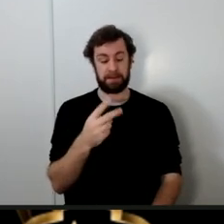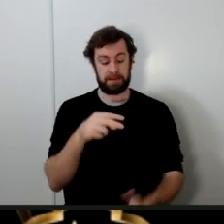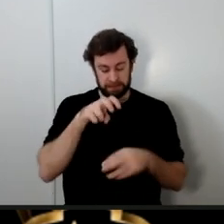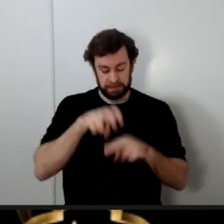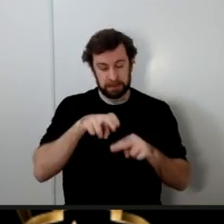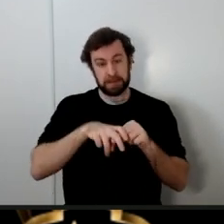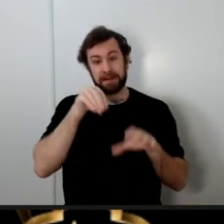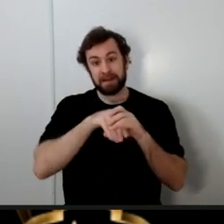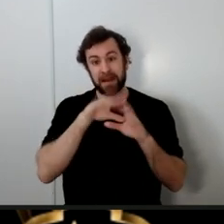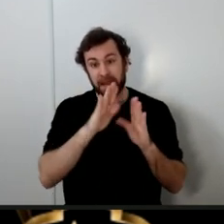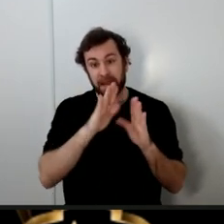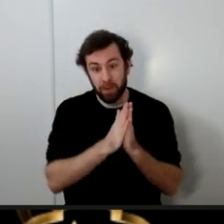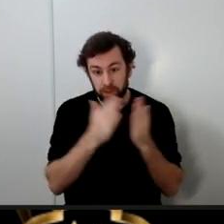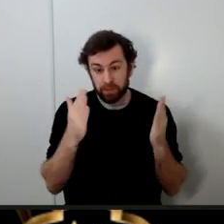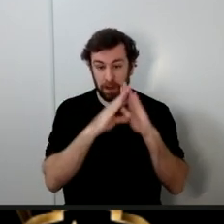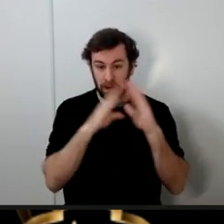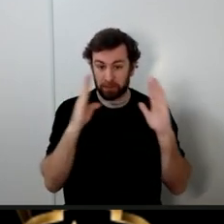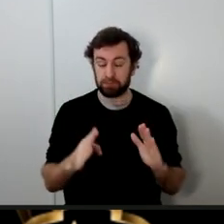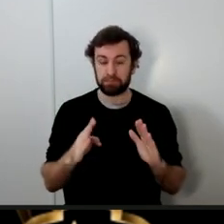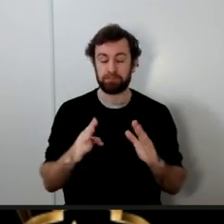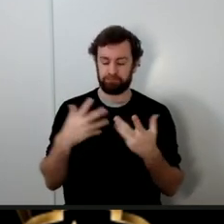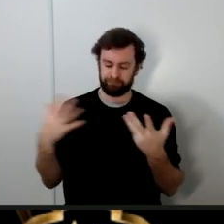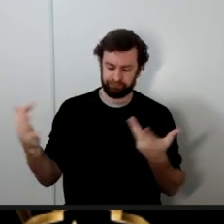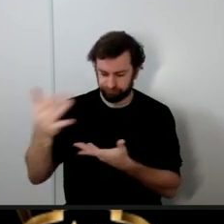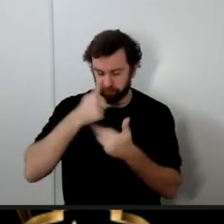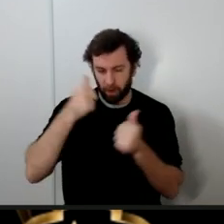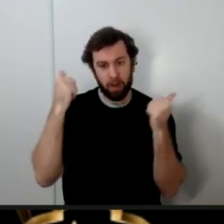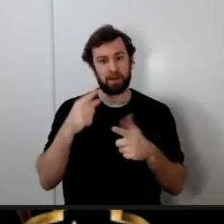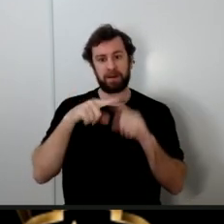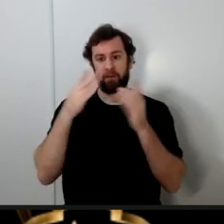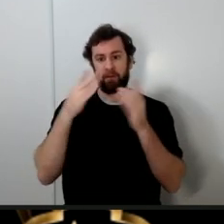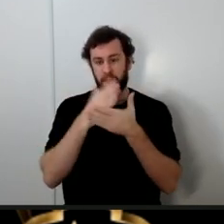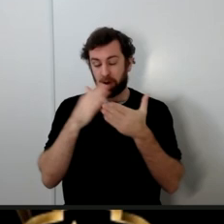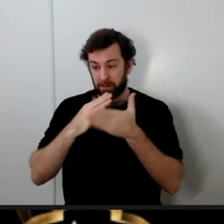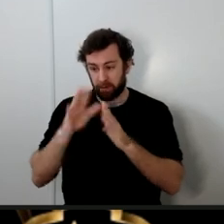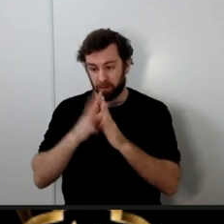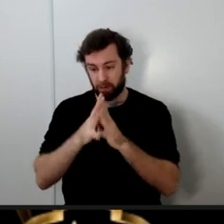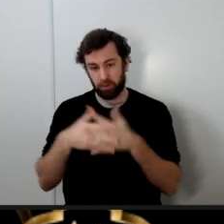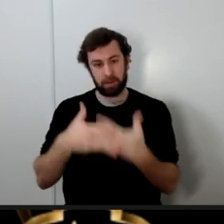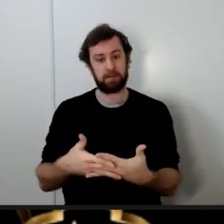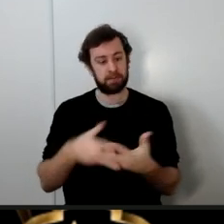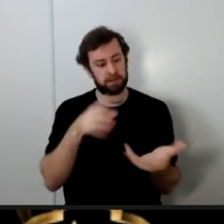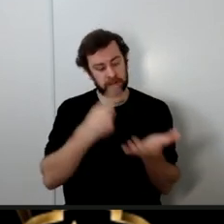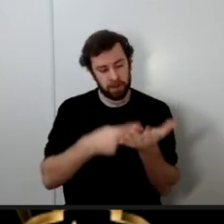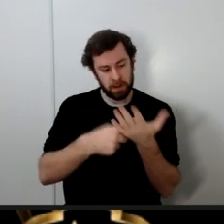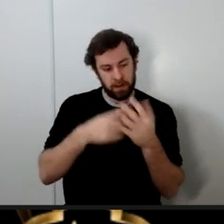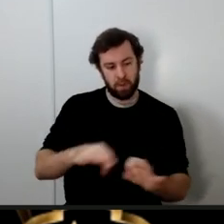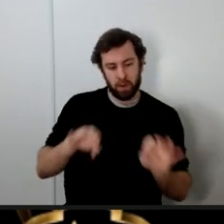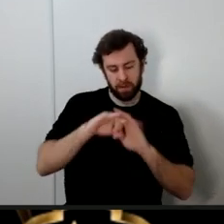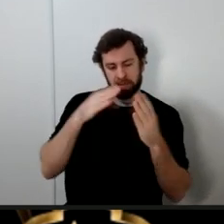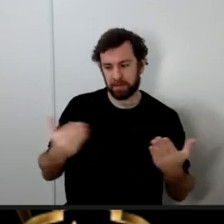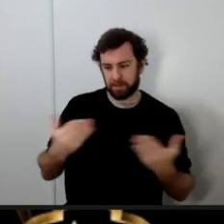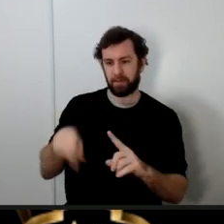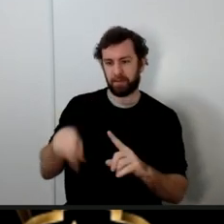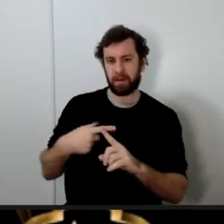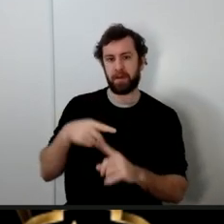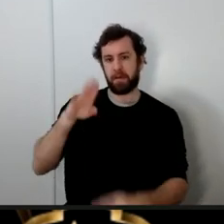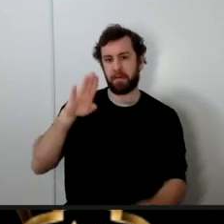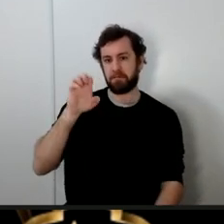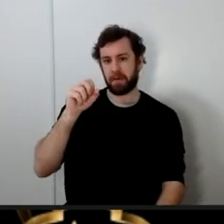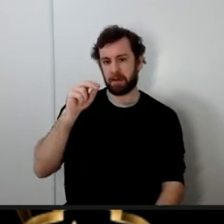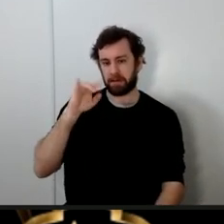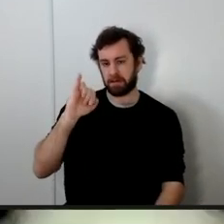the Quran he was discussing important things with Bani Hashim they came they knocked at the door Lady Fatima